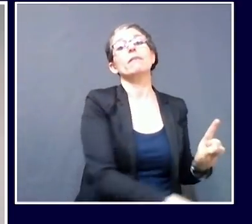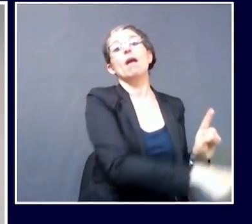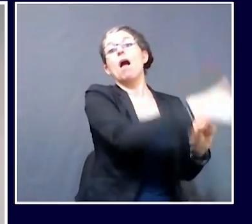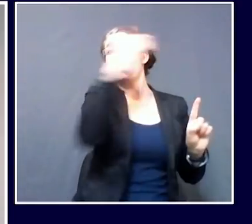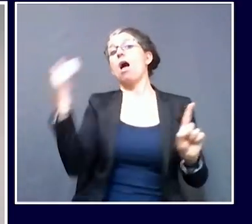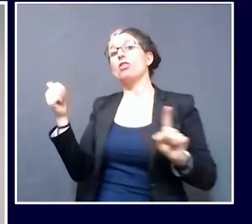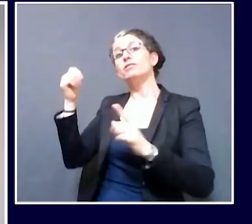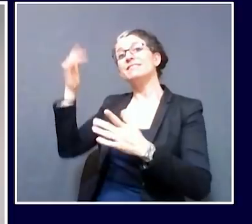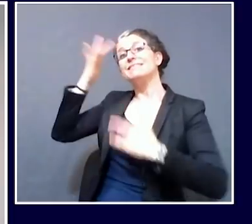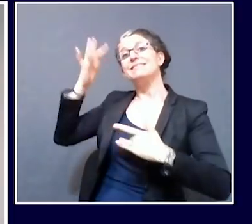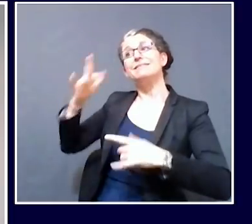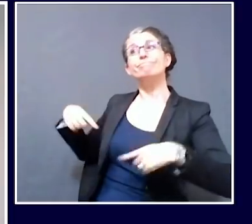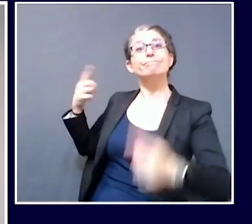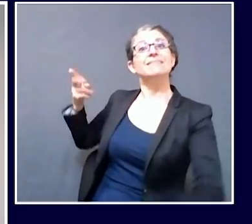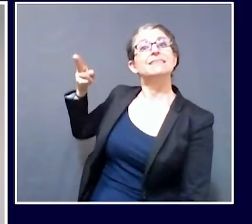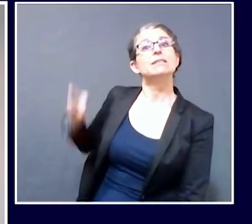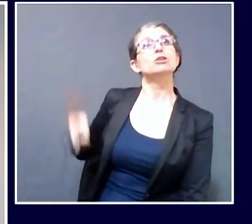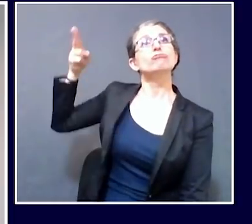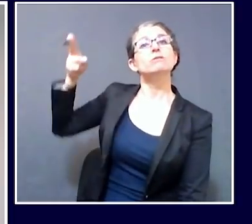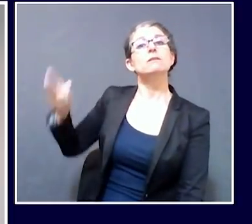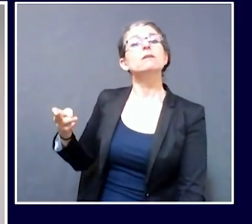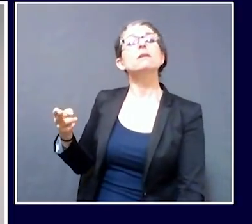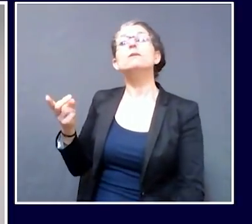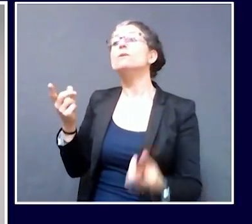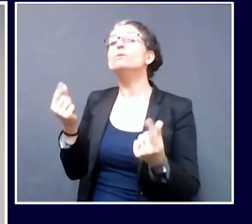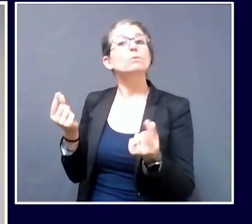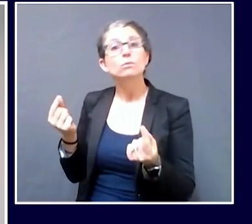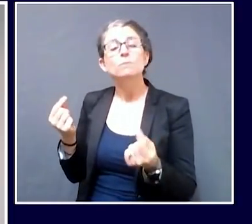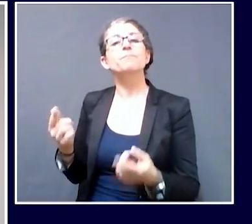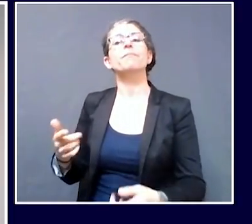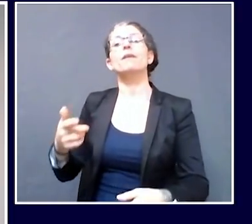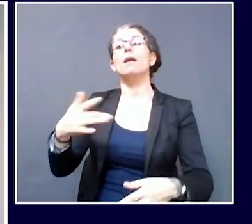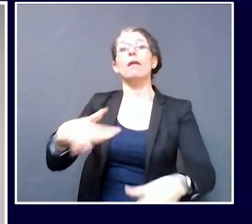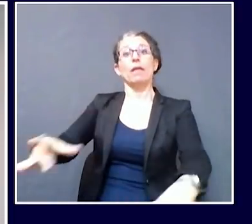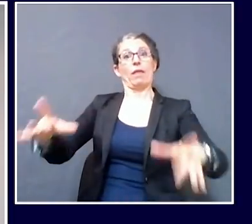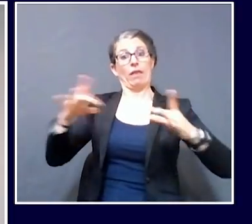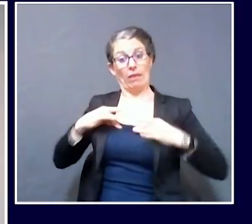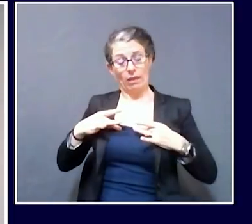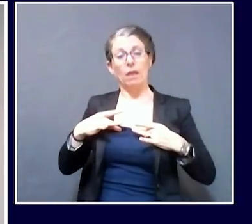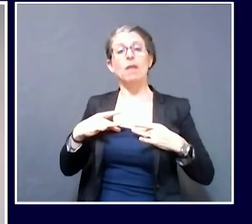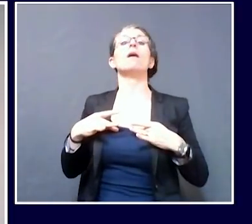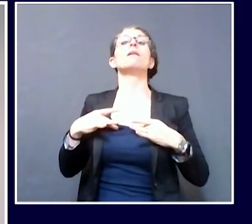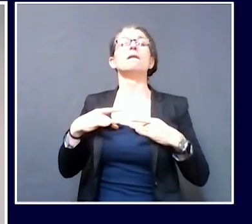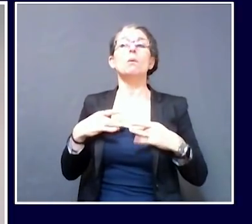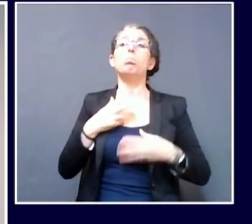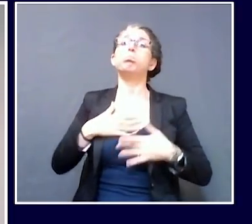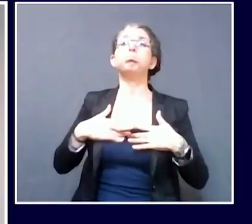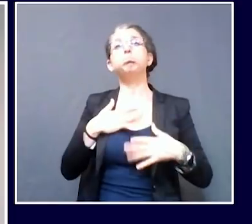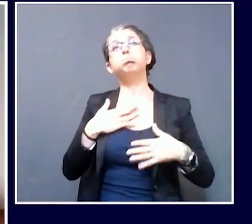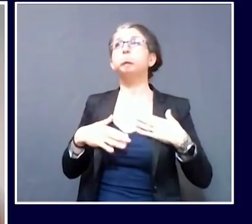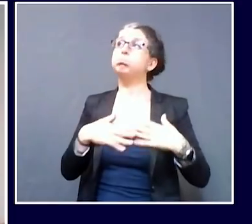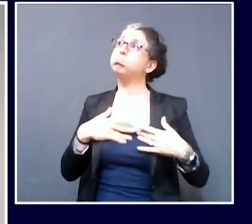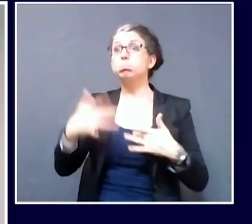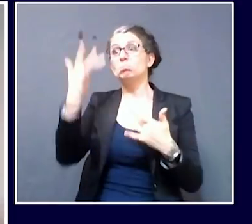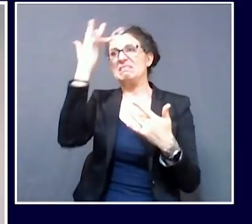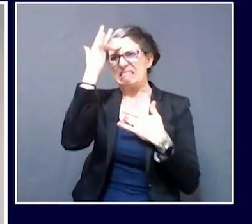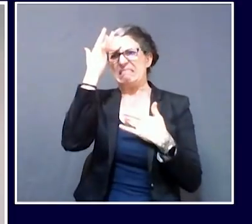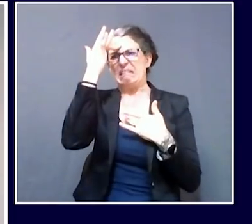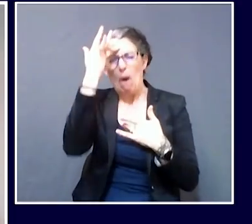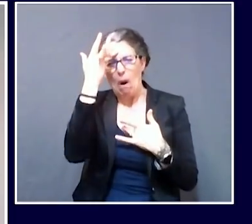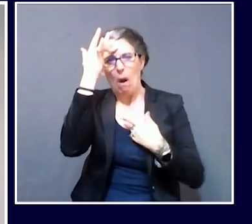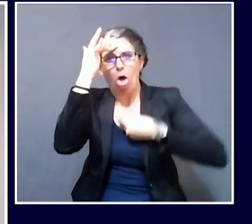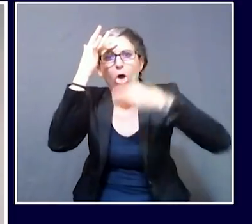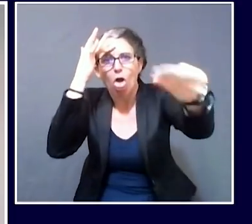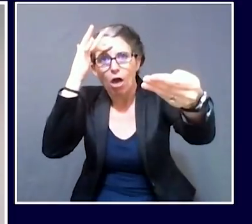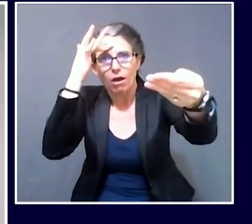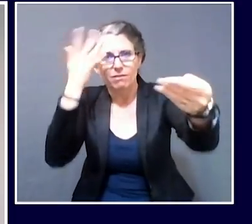transmit it before you started having symptoms. That's where the face covering recommendation really emanated from. But the distinction that's at play